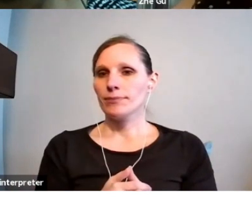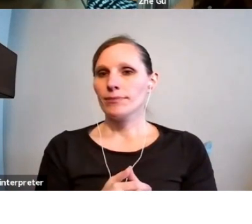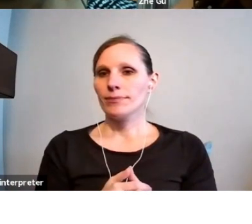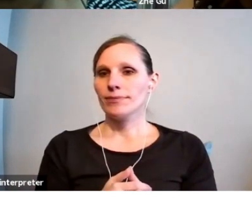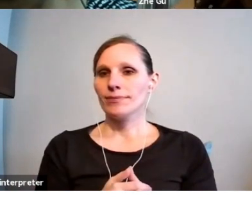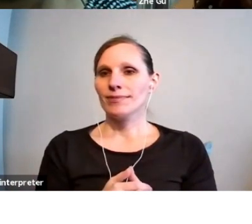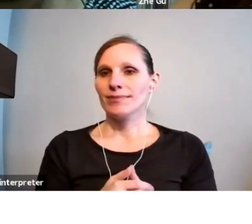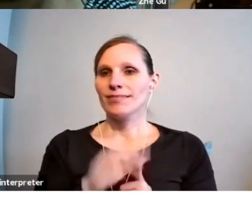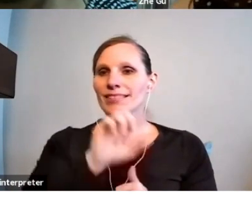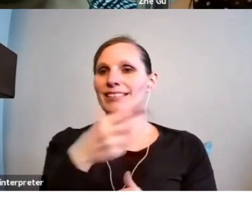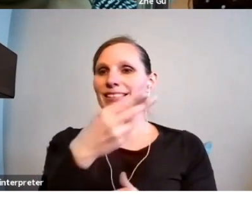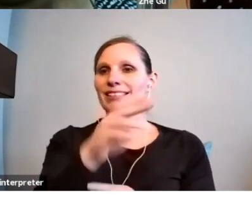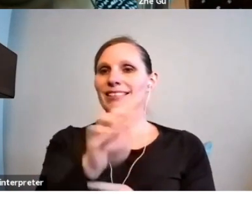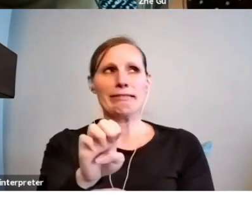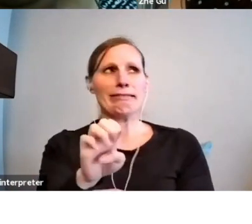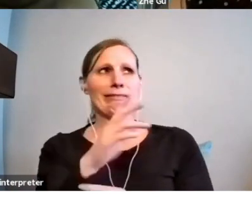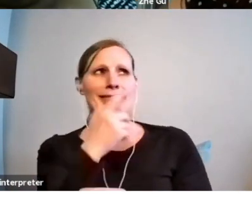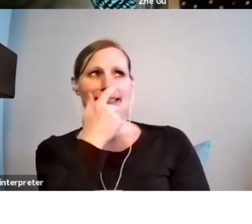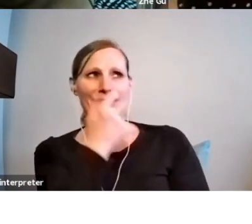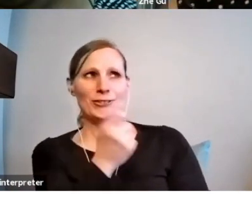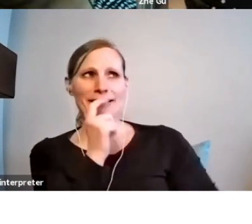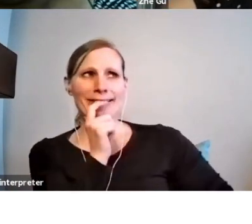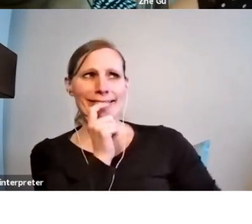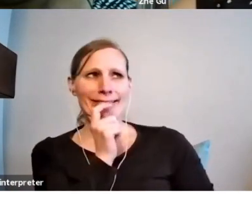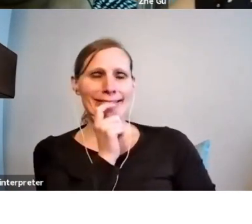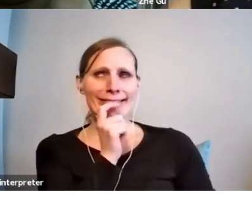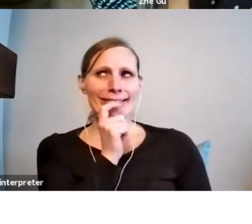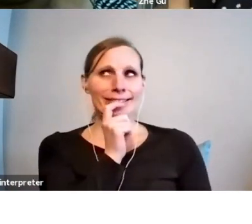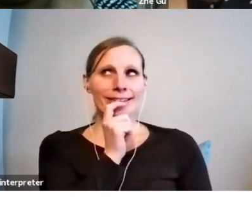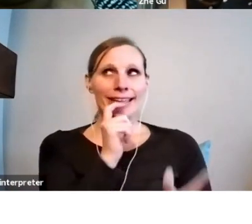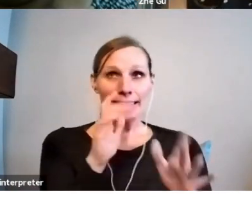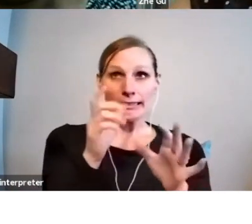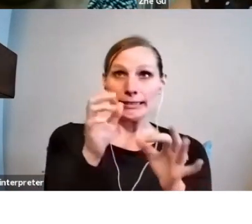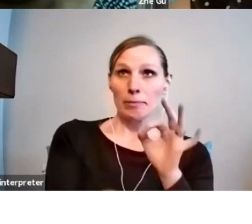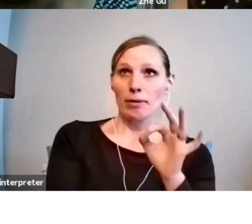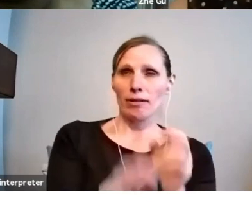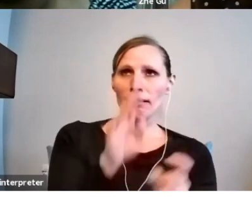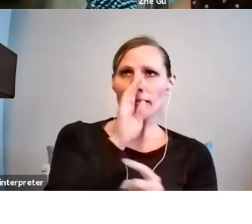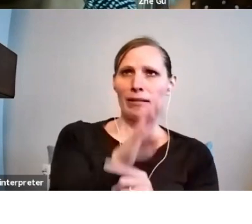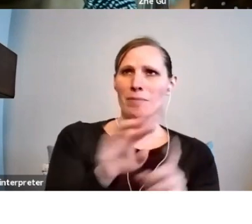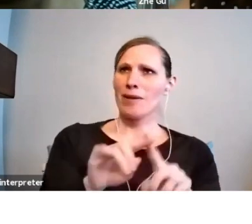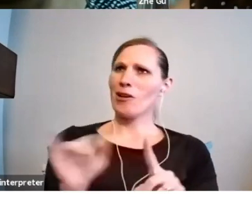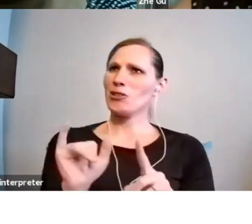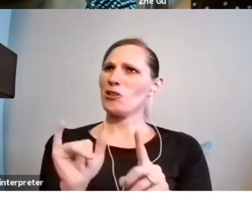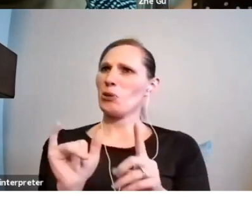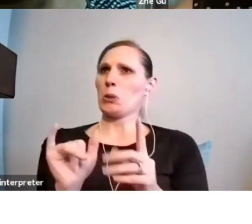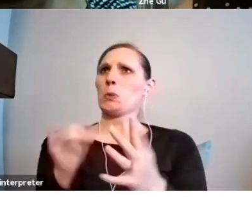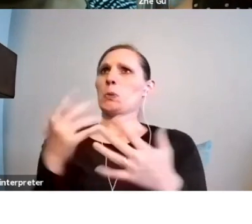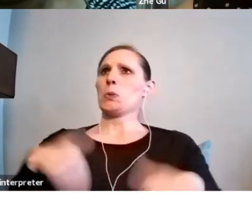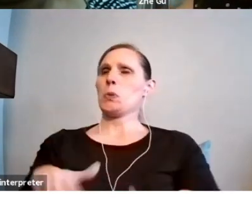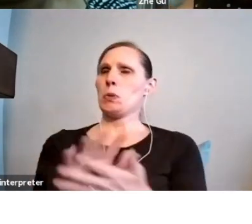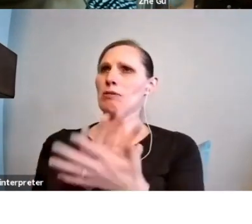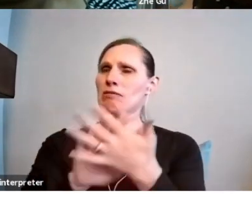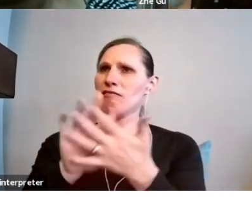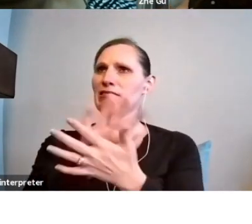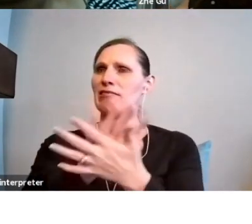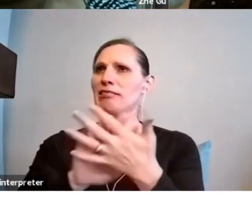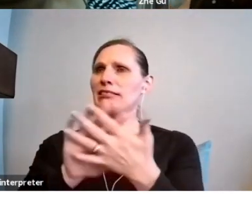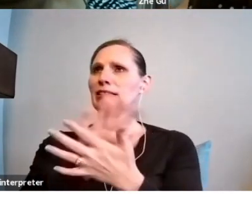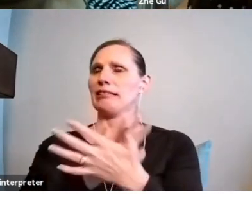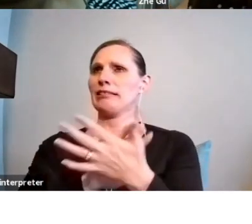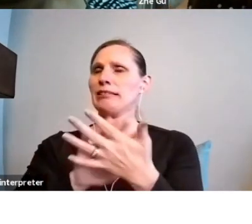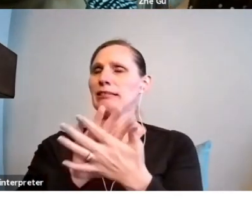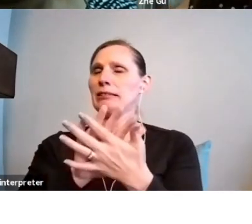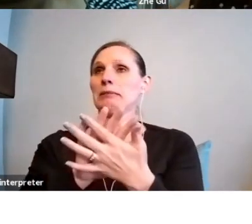That's interesting, Emily. think deceptively simple is, um, is a good way to put